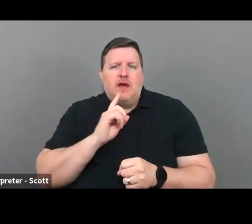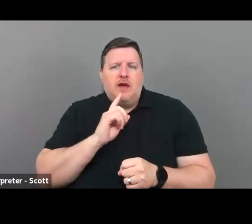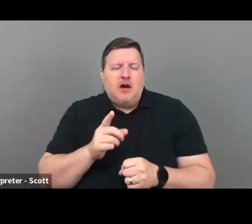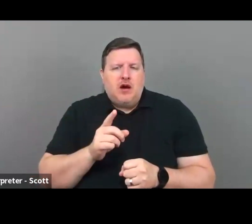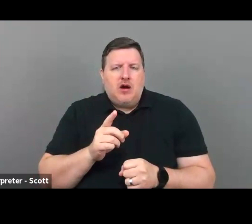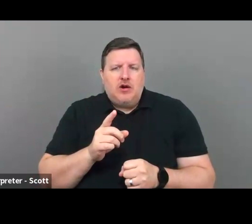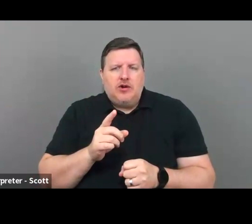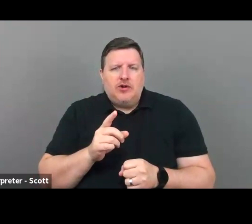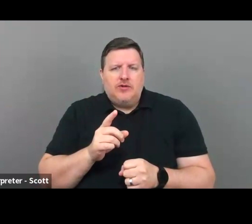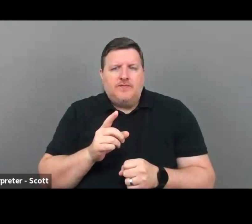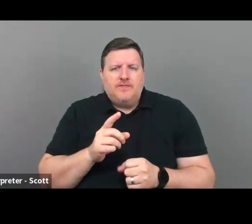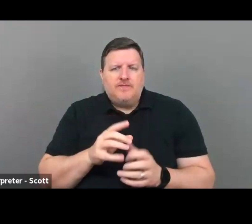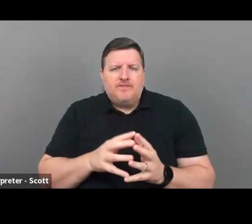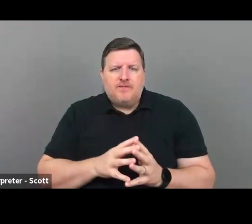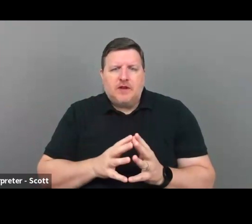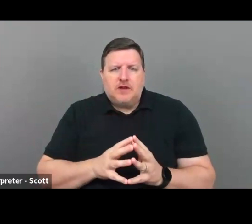um,